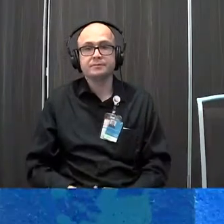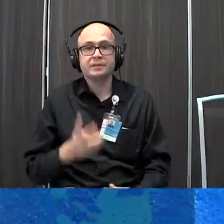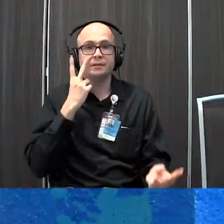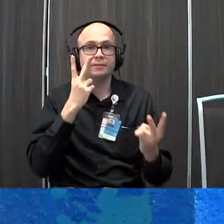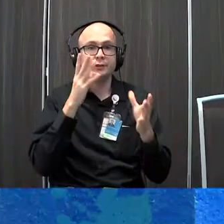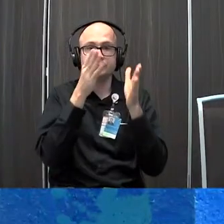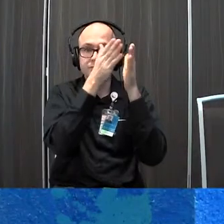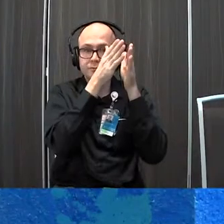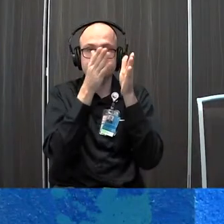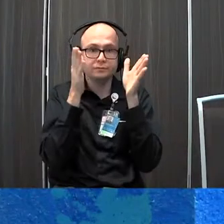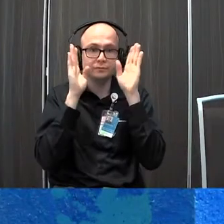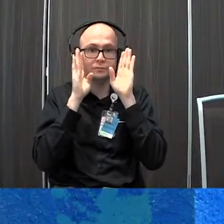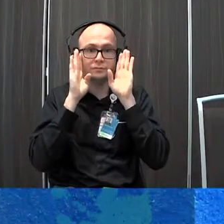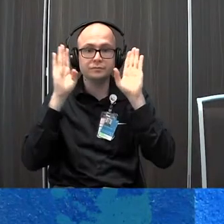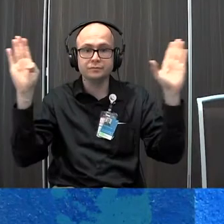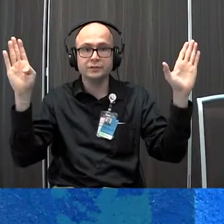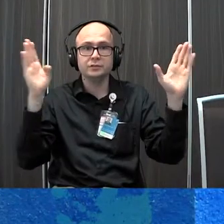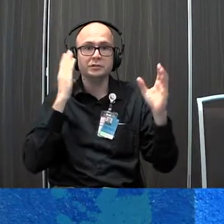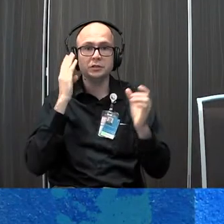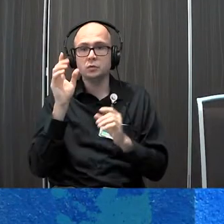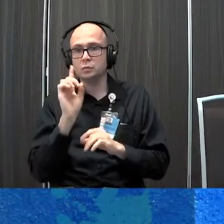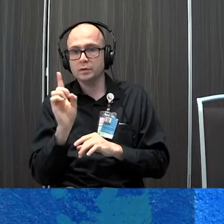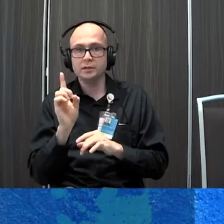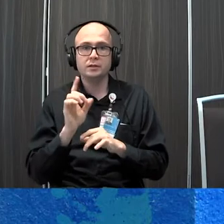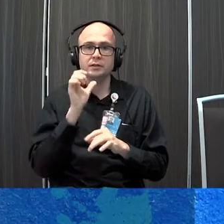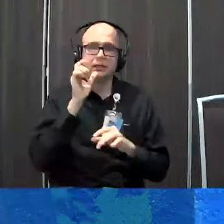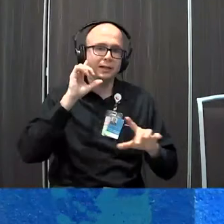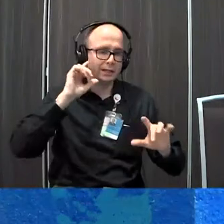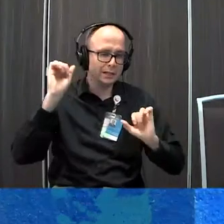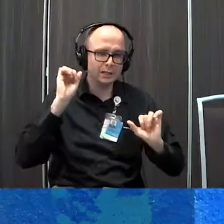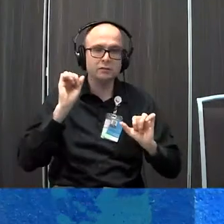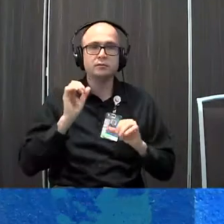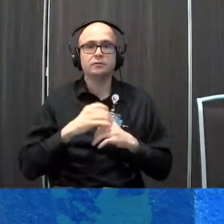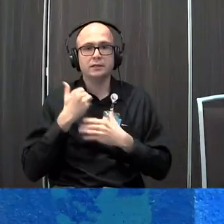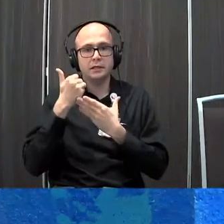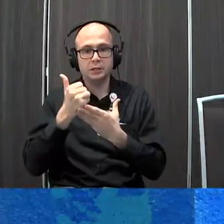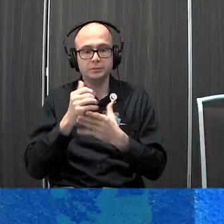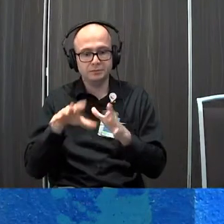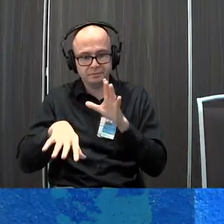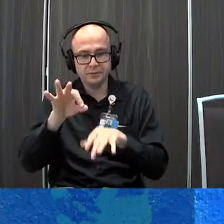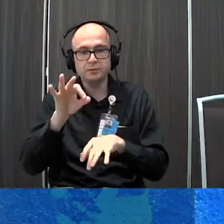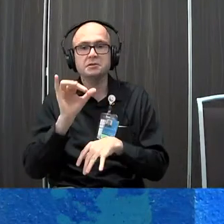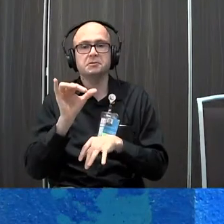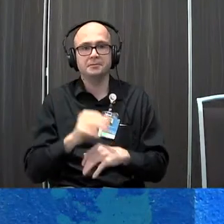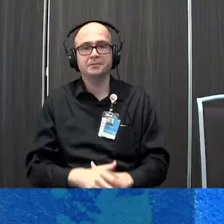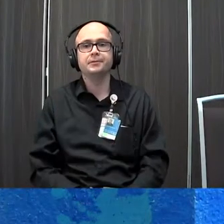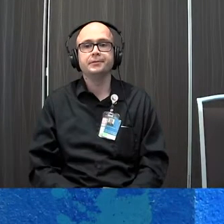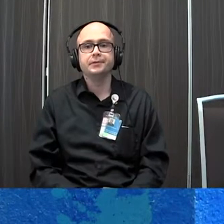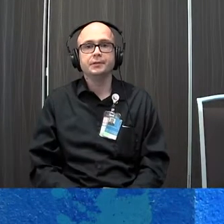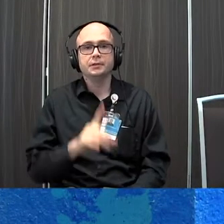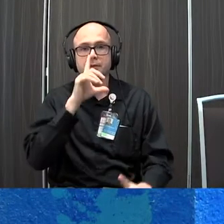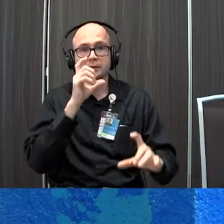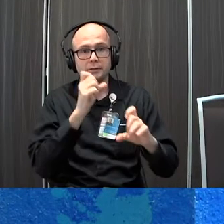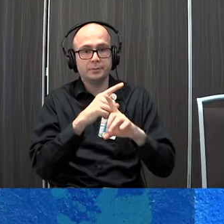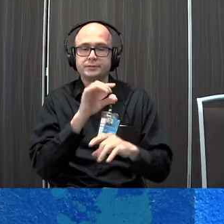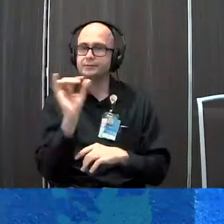visual field again consider the placement and the background nothing too noisy to help them really pick out what they're looking at complexity the